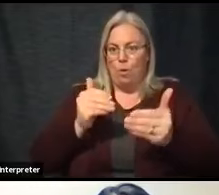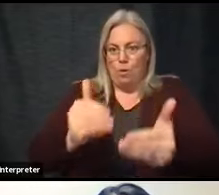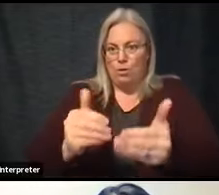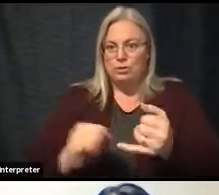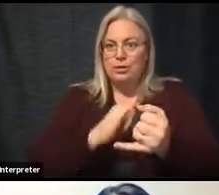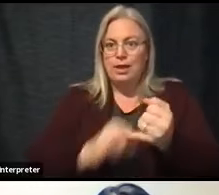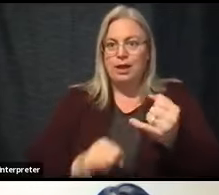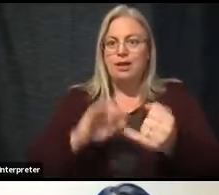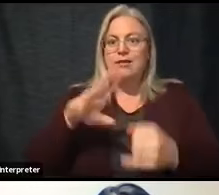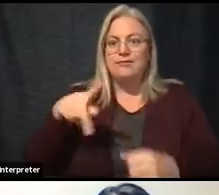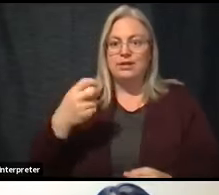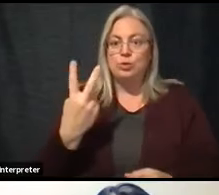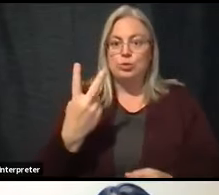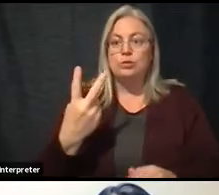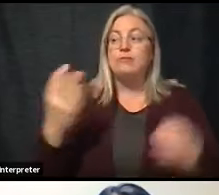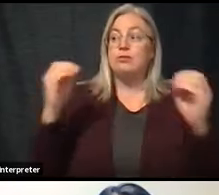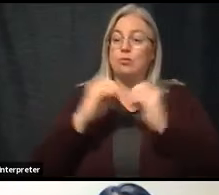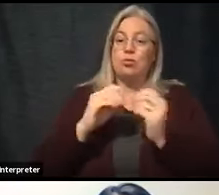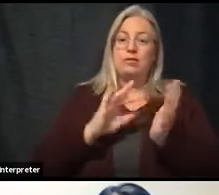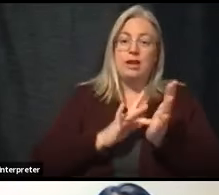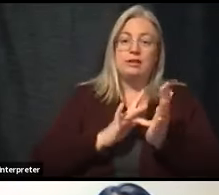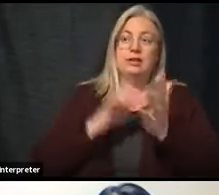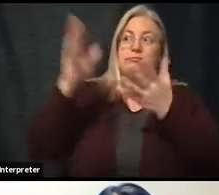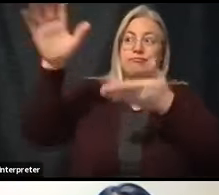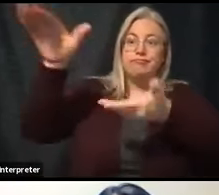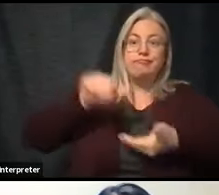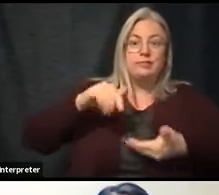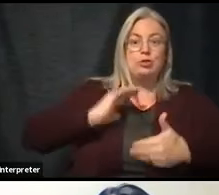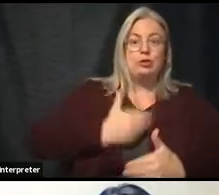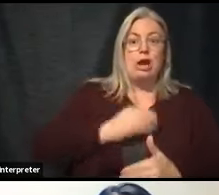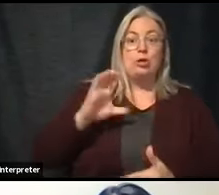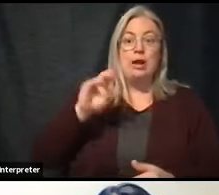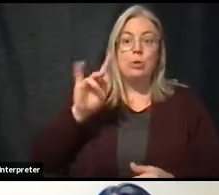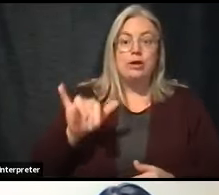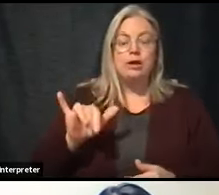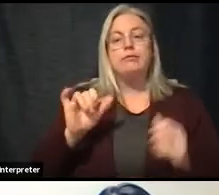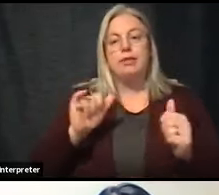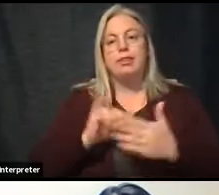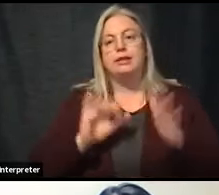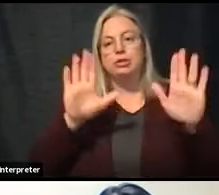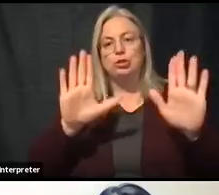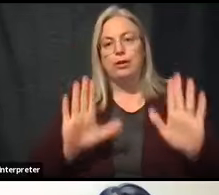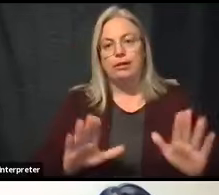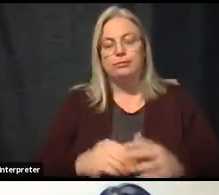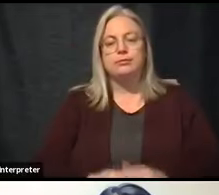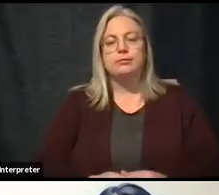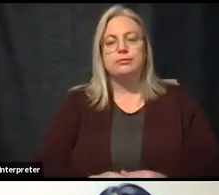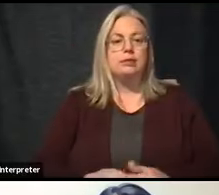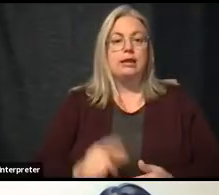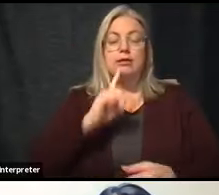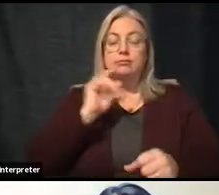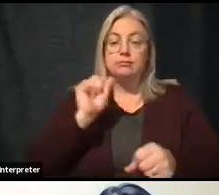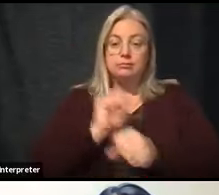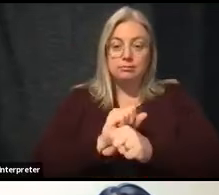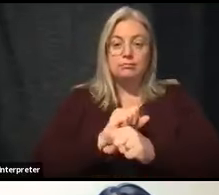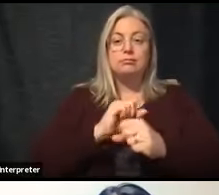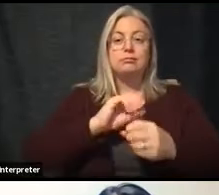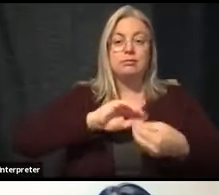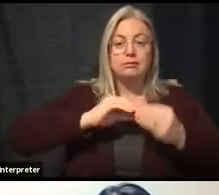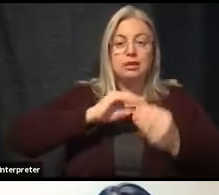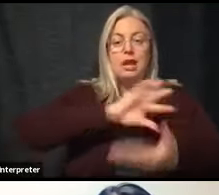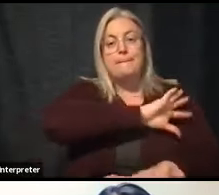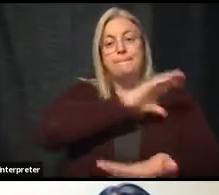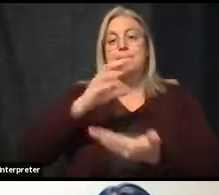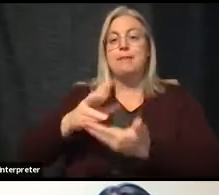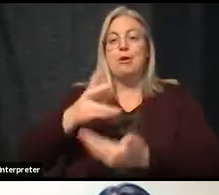more vaccine coming into the county, that's a great thing. I will tell you in terms of absolute amount of vaccinations